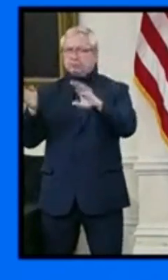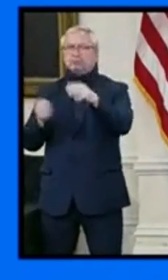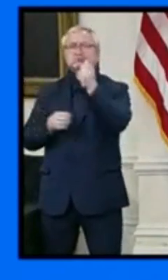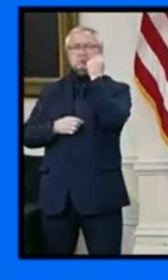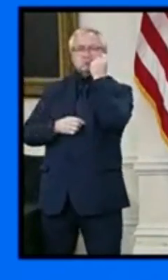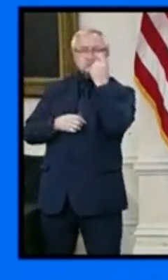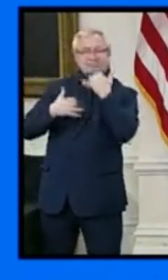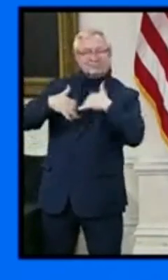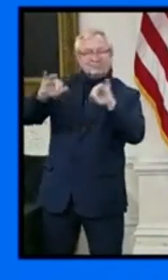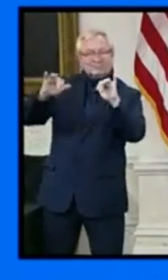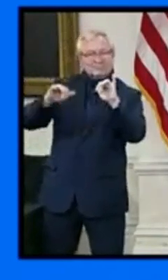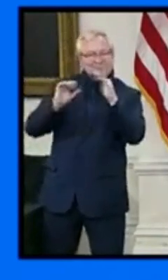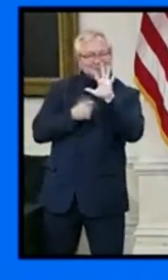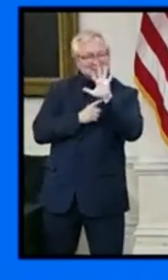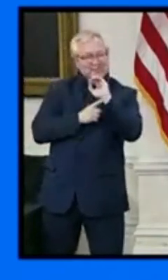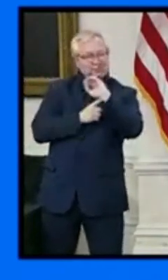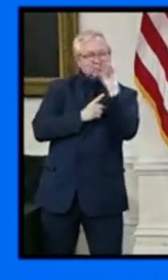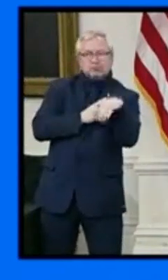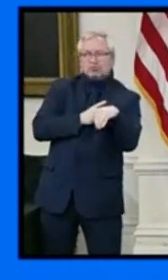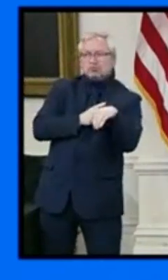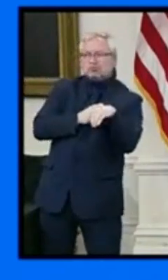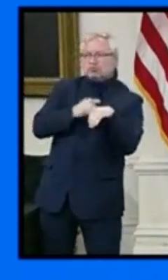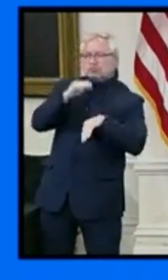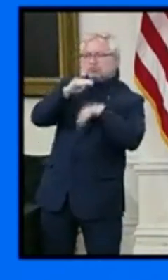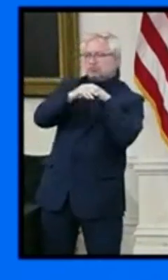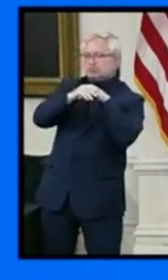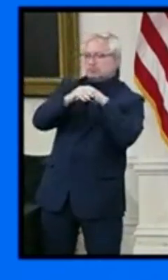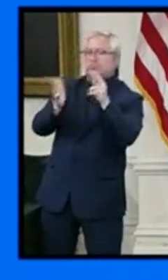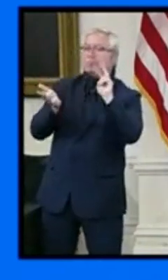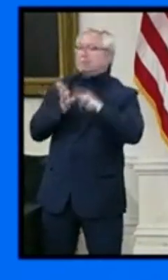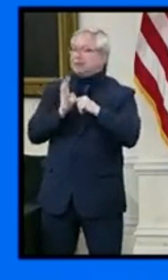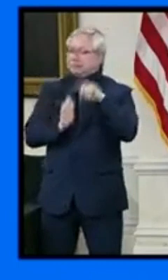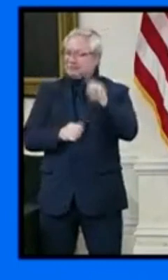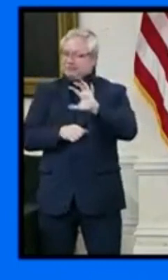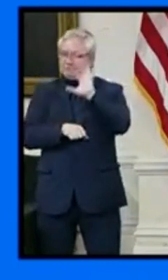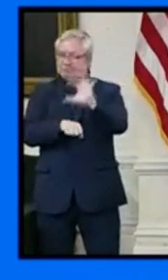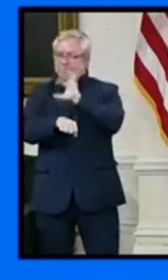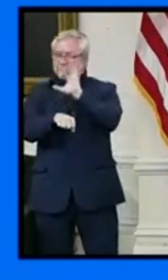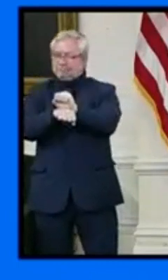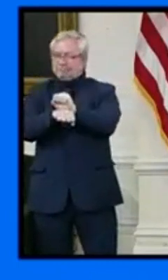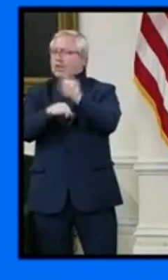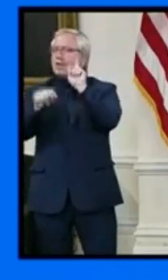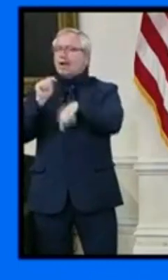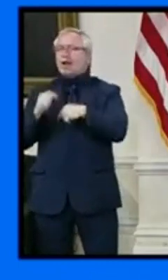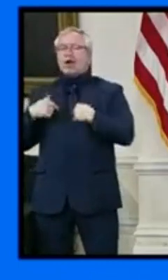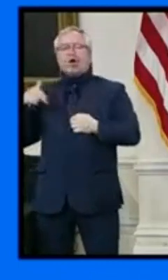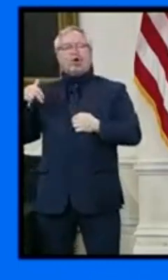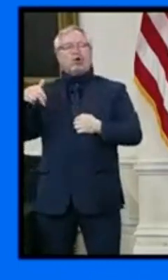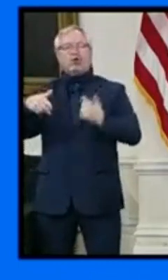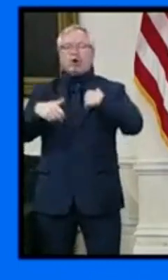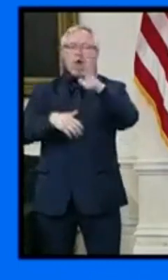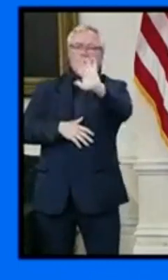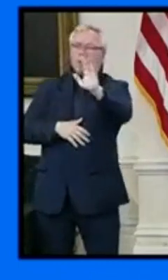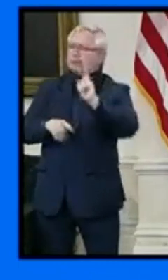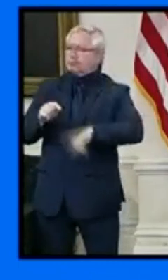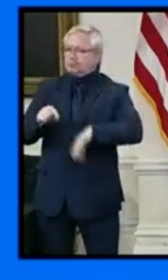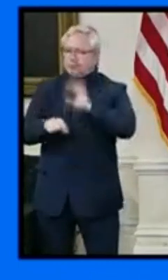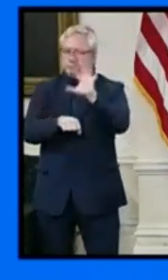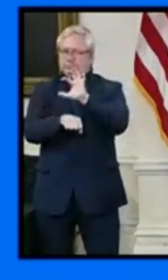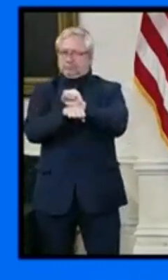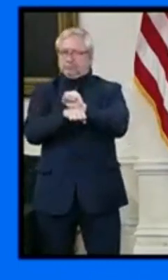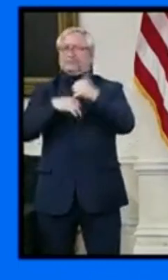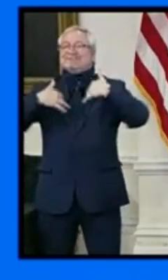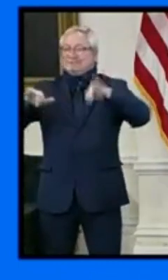by appointment only, and with appropriate health and safety guidelines. Pet groomers, animal adoption